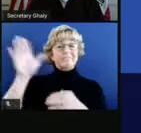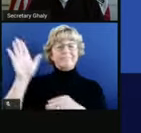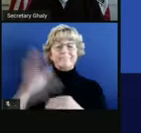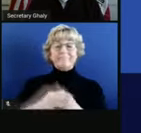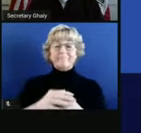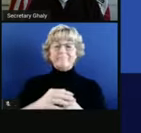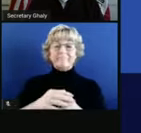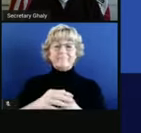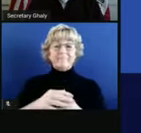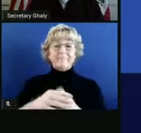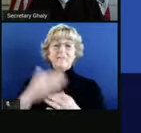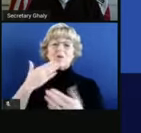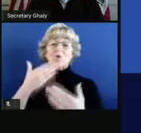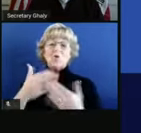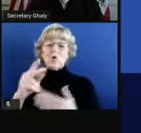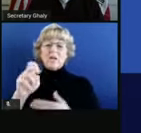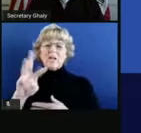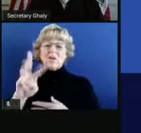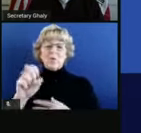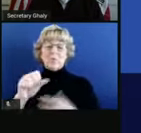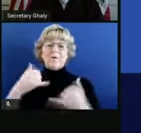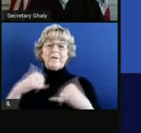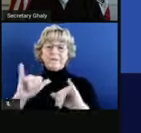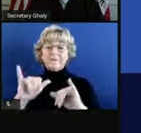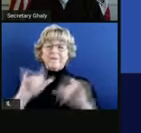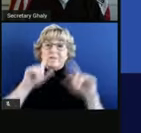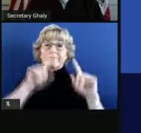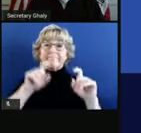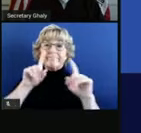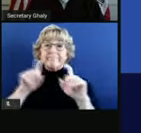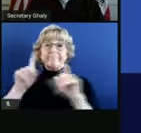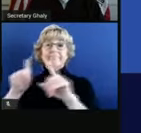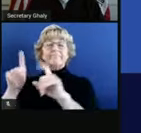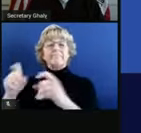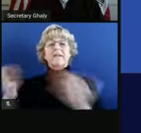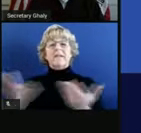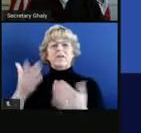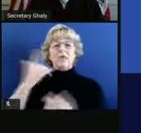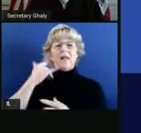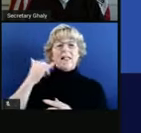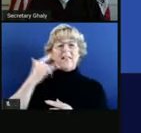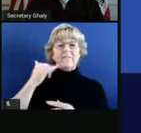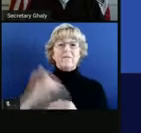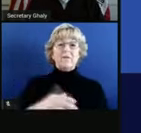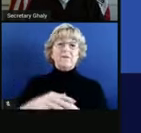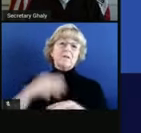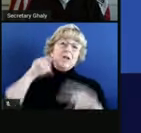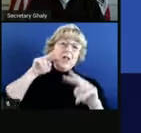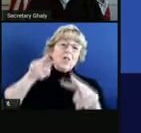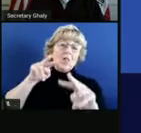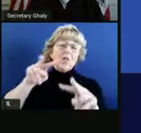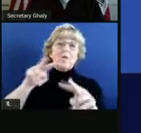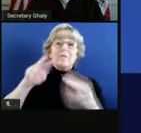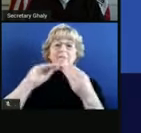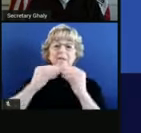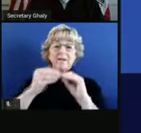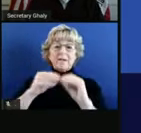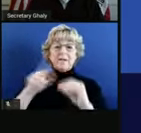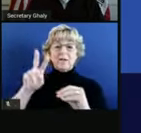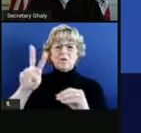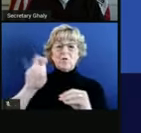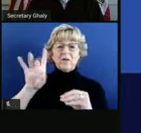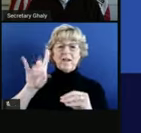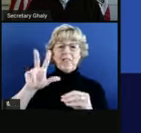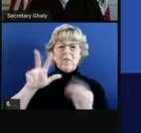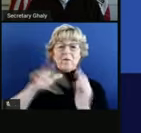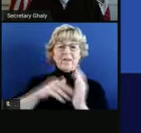Some good news is we continue to do a lot of testing in California, looking for those cases, 283